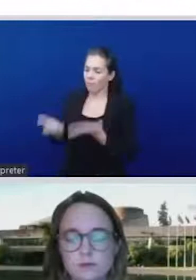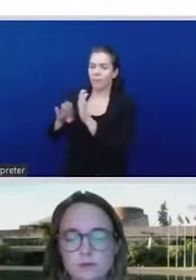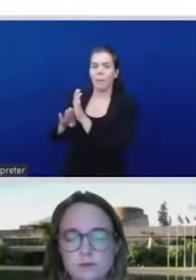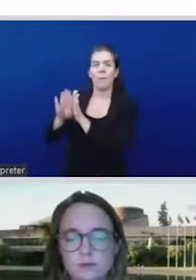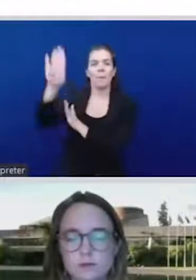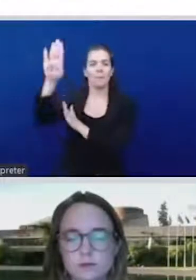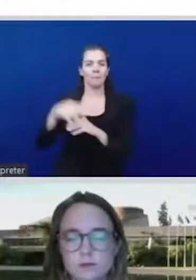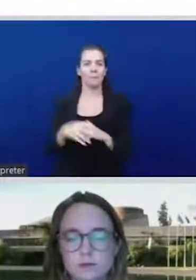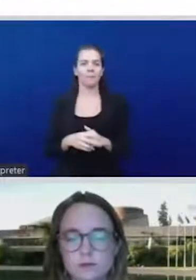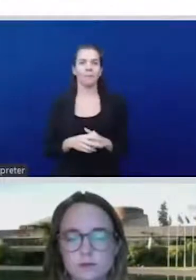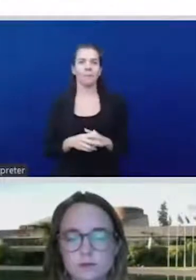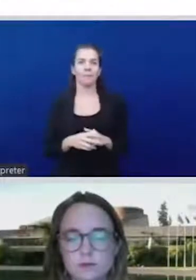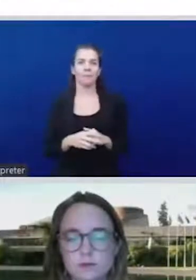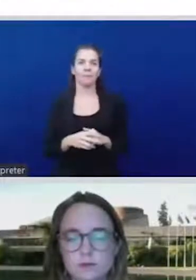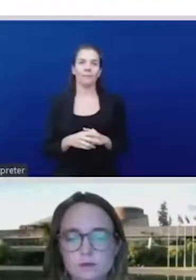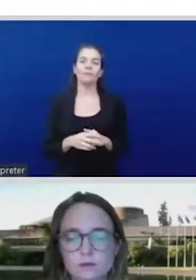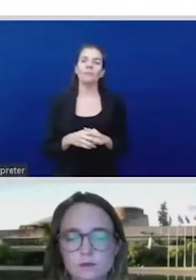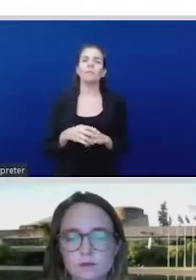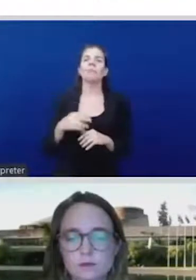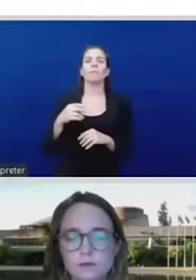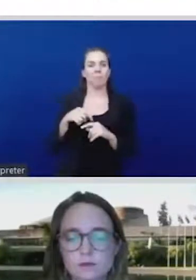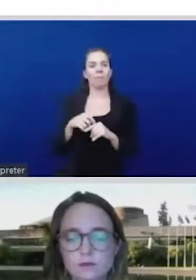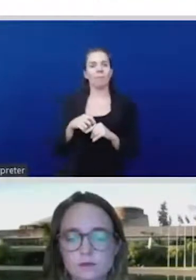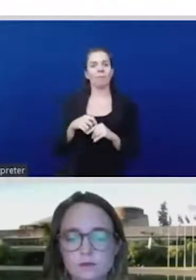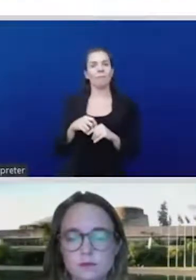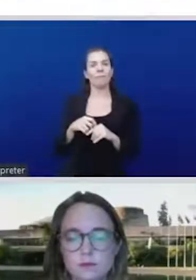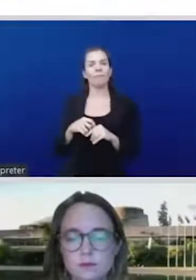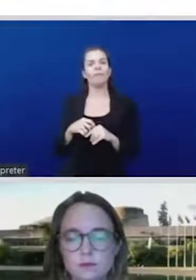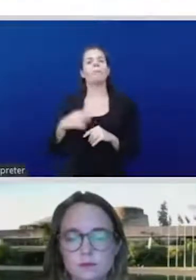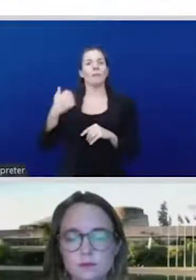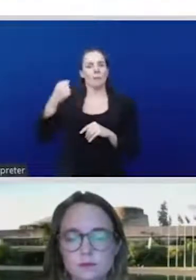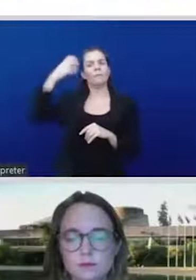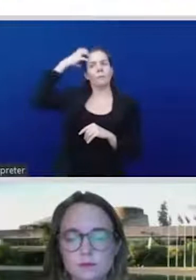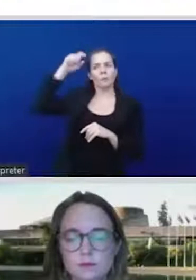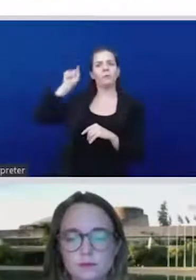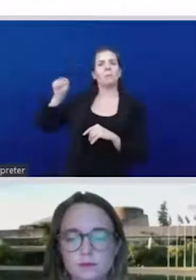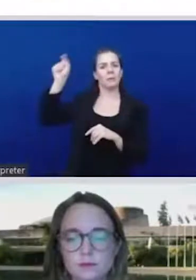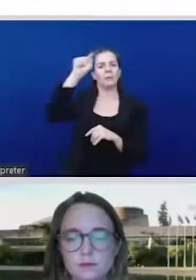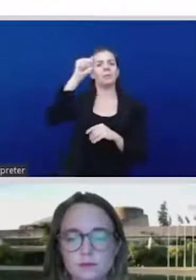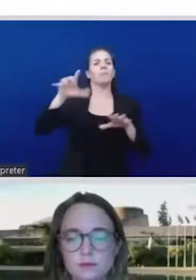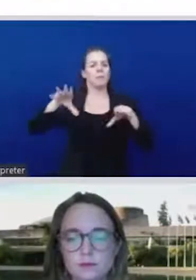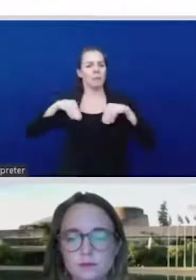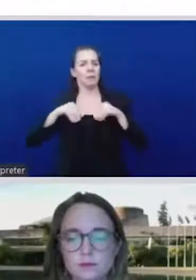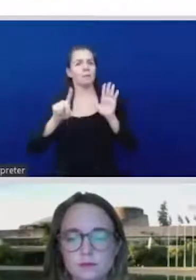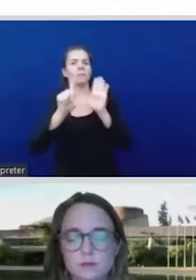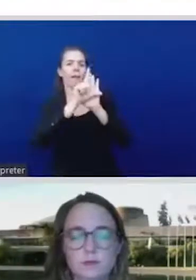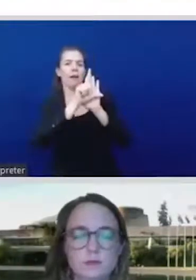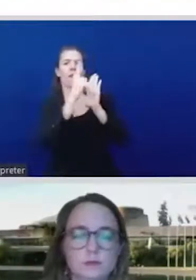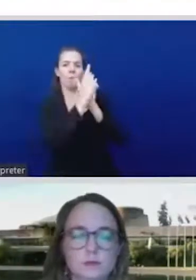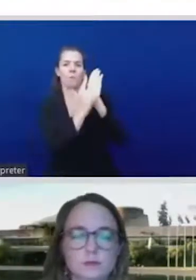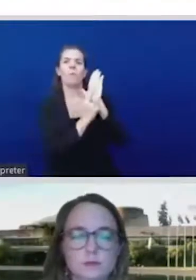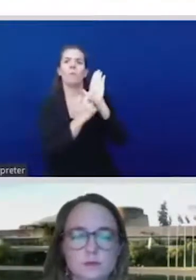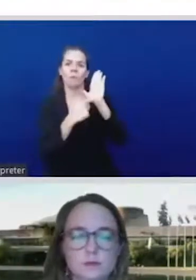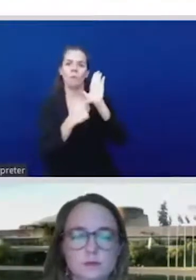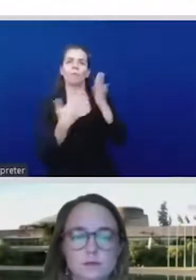privatization gain. In this way, putting business and industry demand before the nation, the needs of